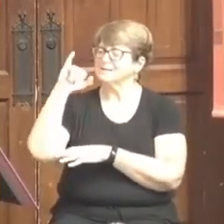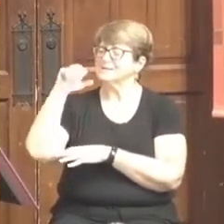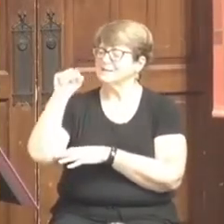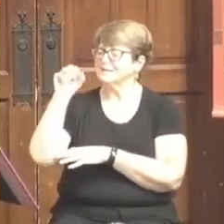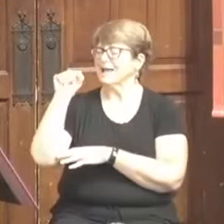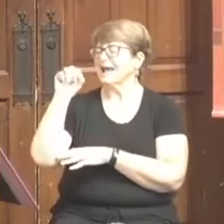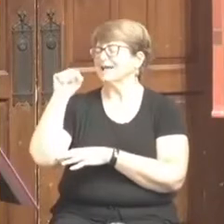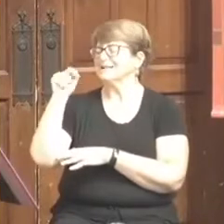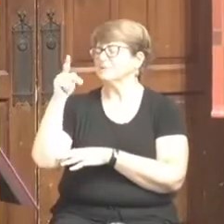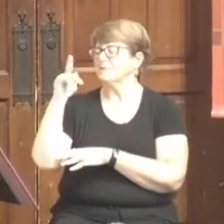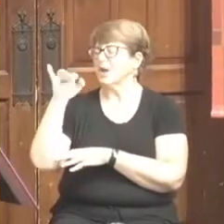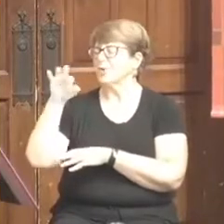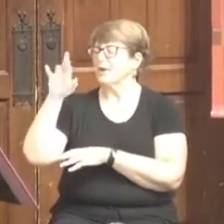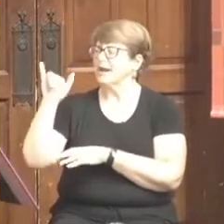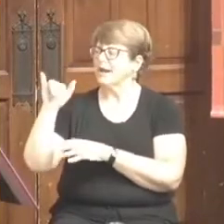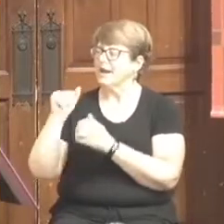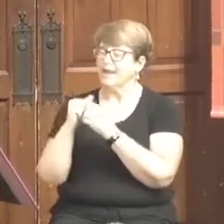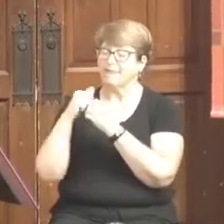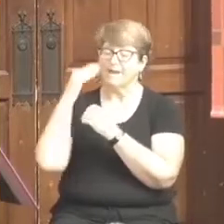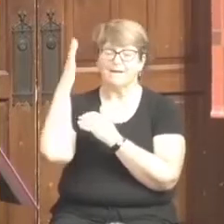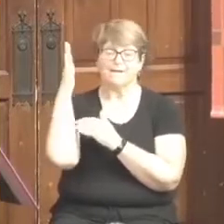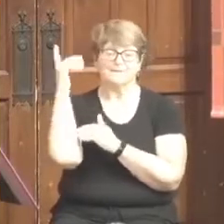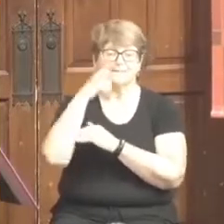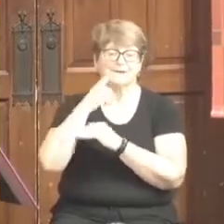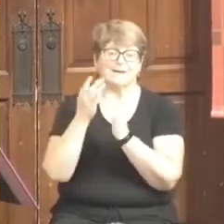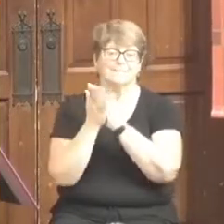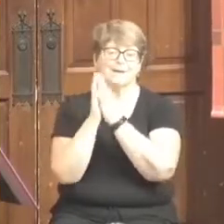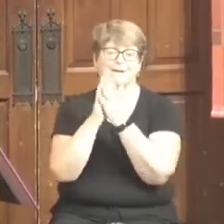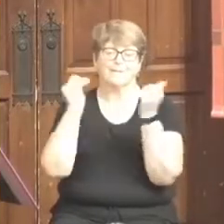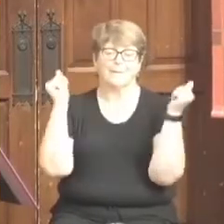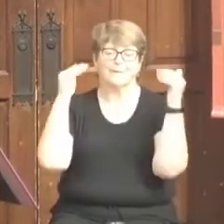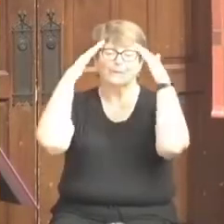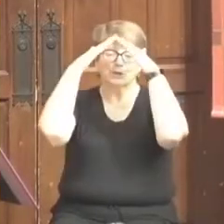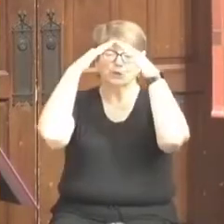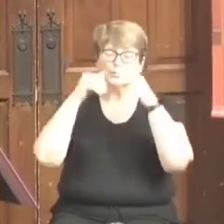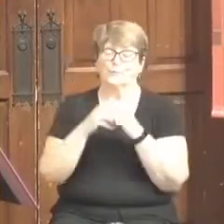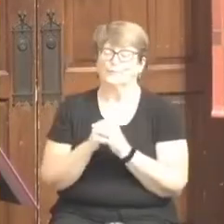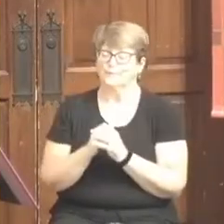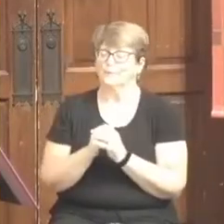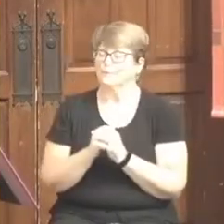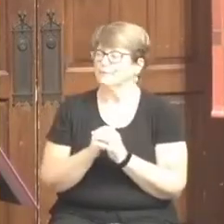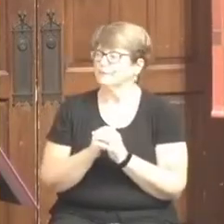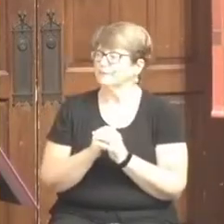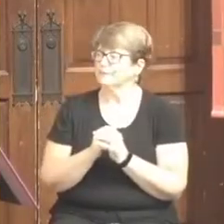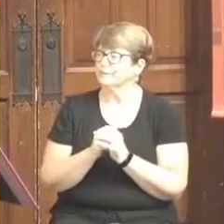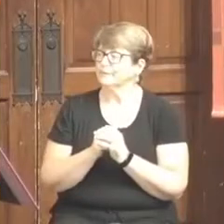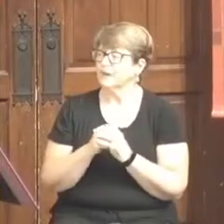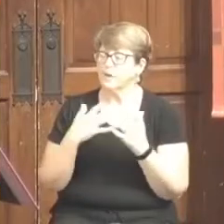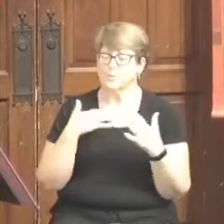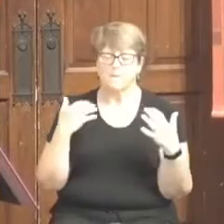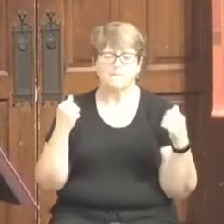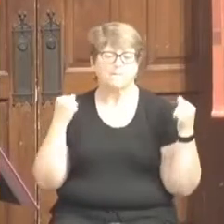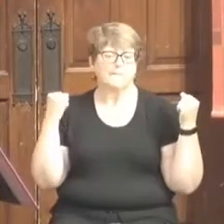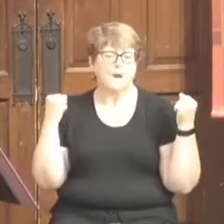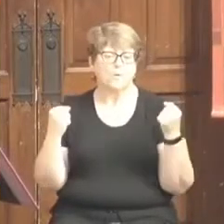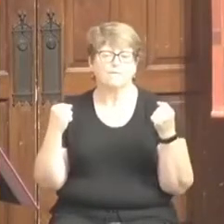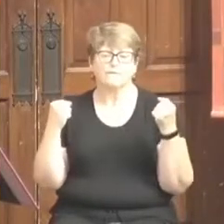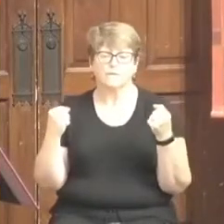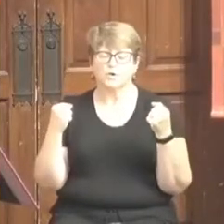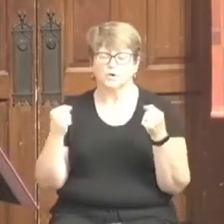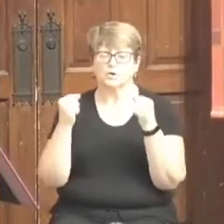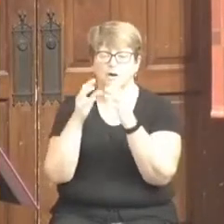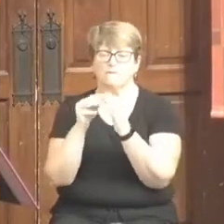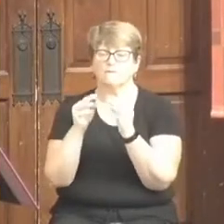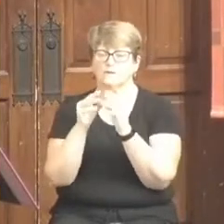consecrated him a bishop. And such a powerful conference.